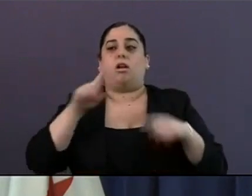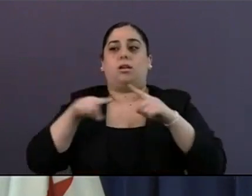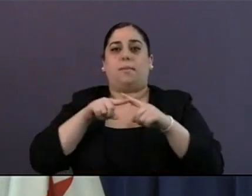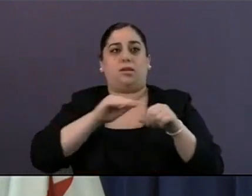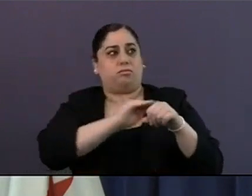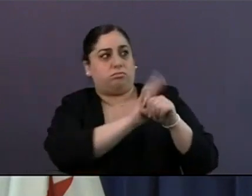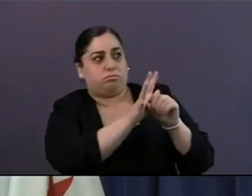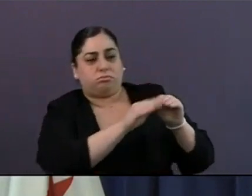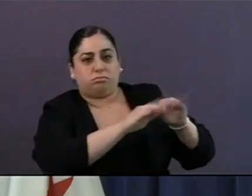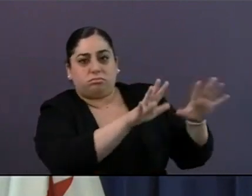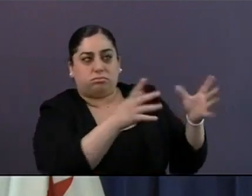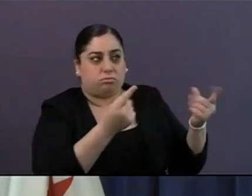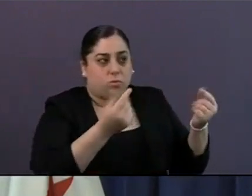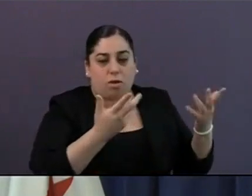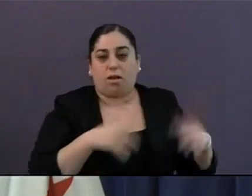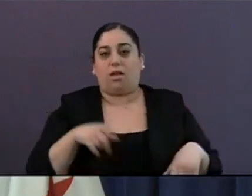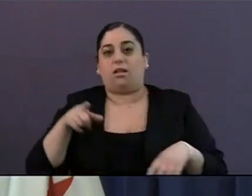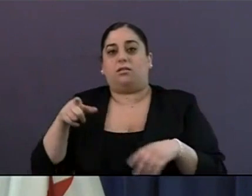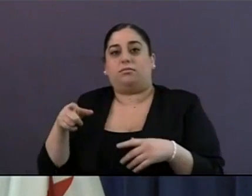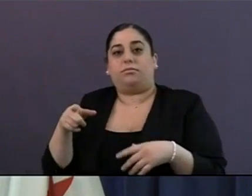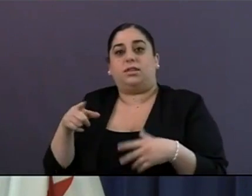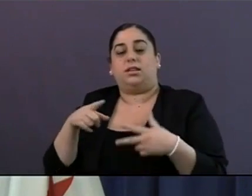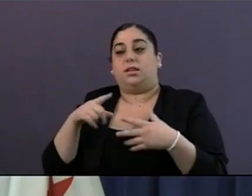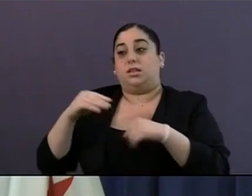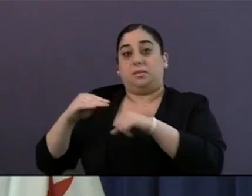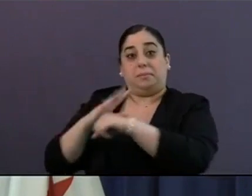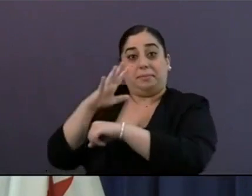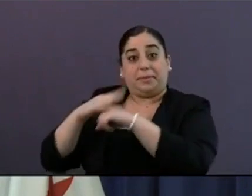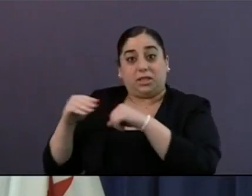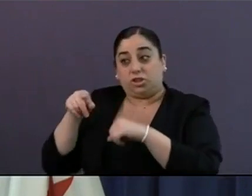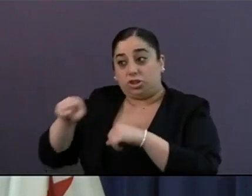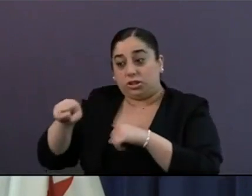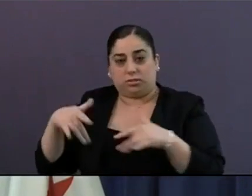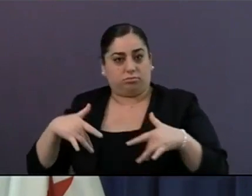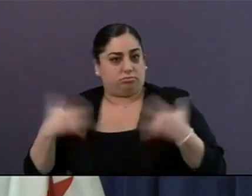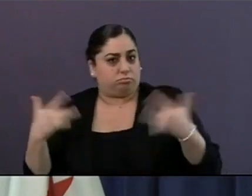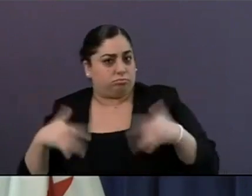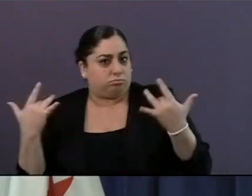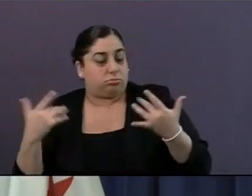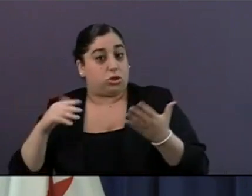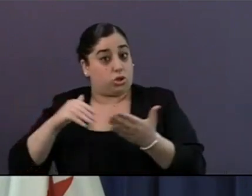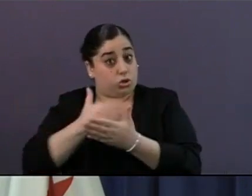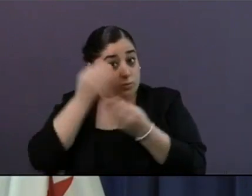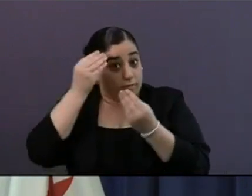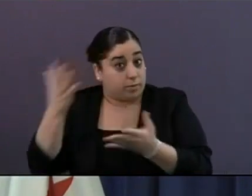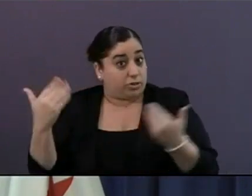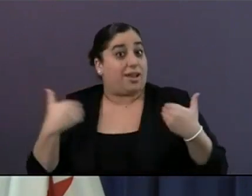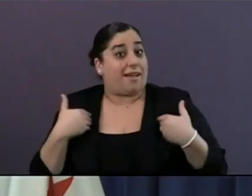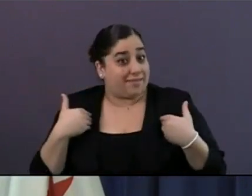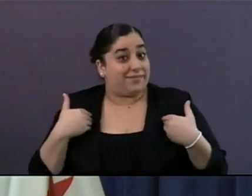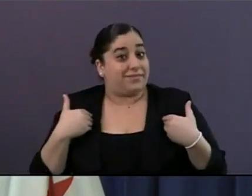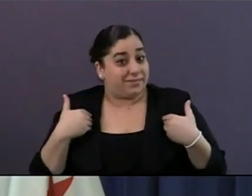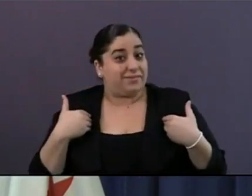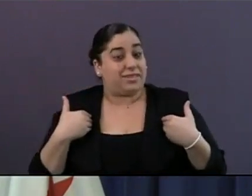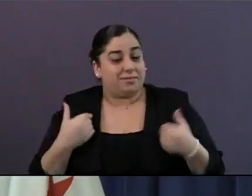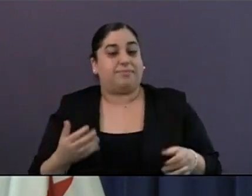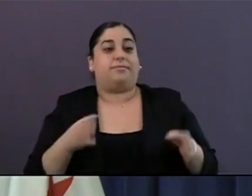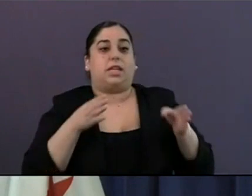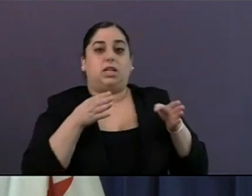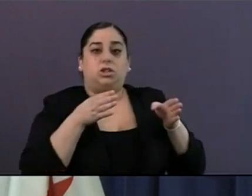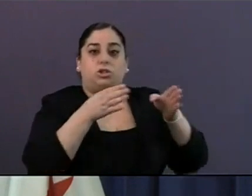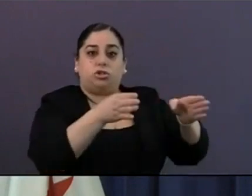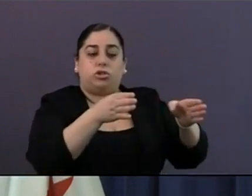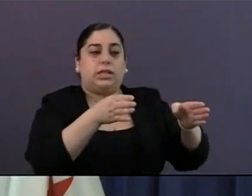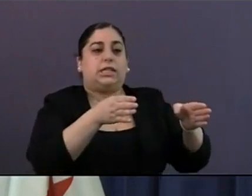Third, another successful expansion of our Slow Streets initiative. And lastly, of course, highlighting the work